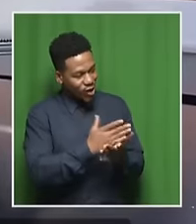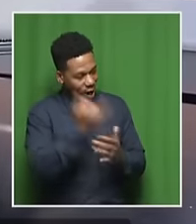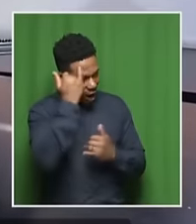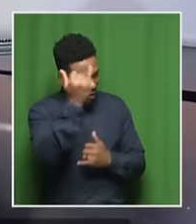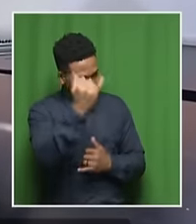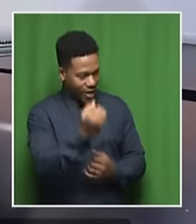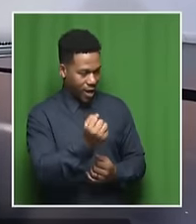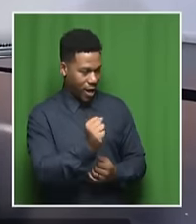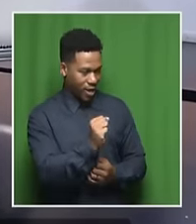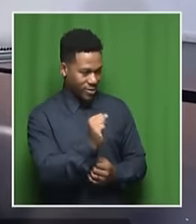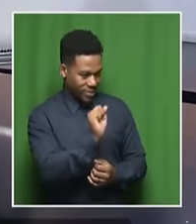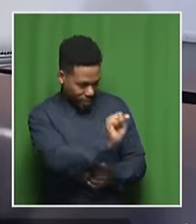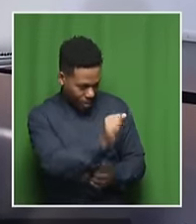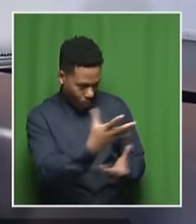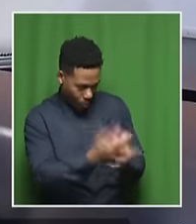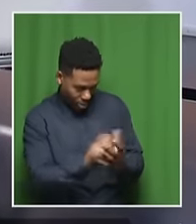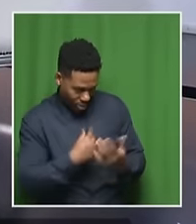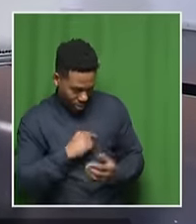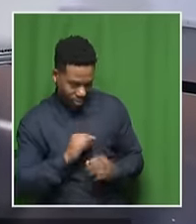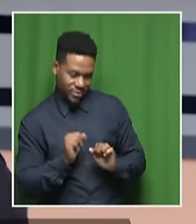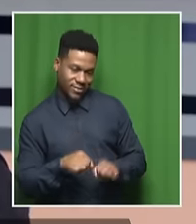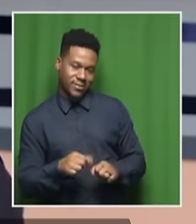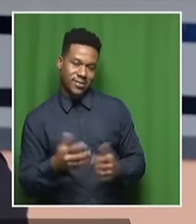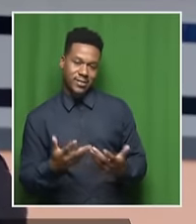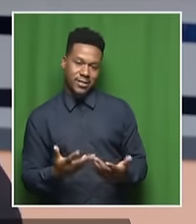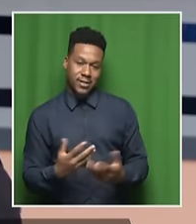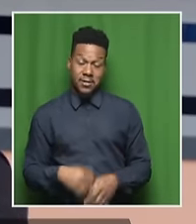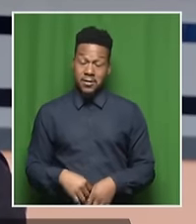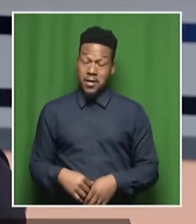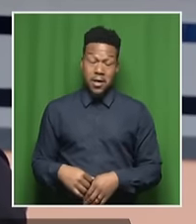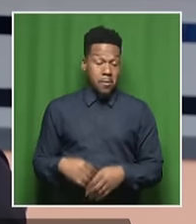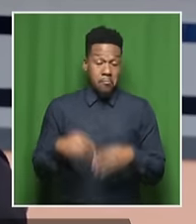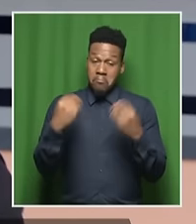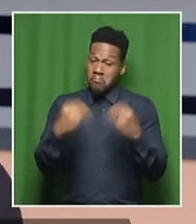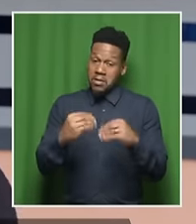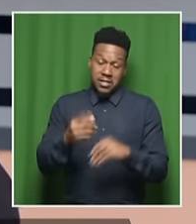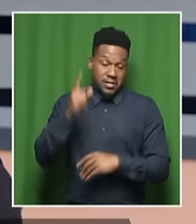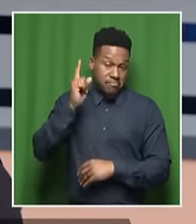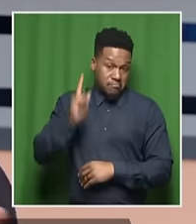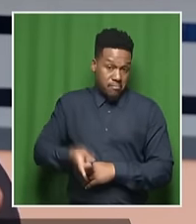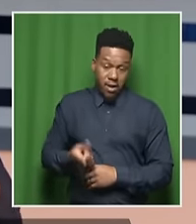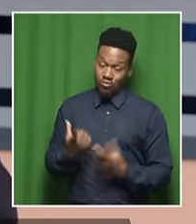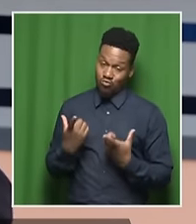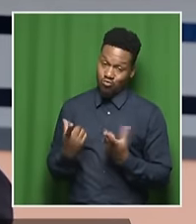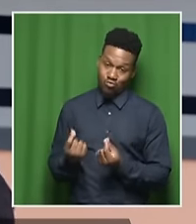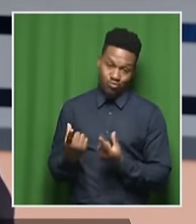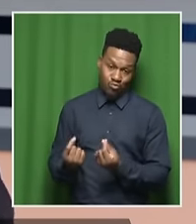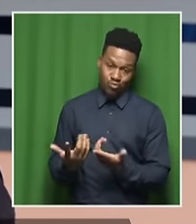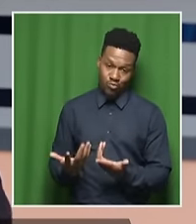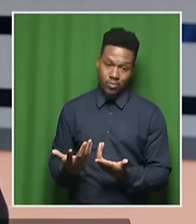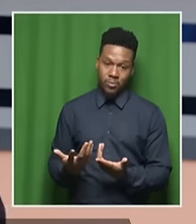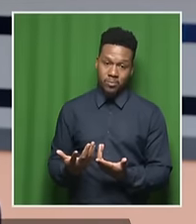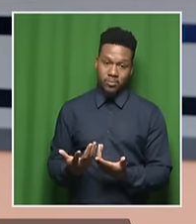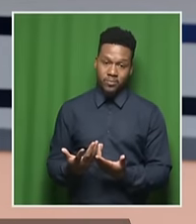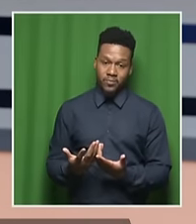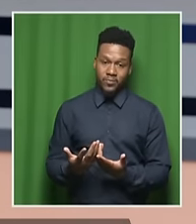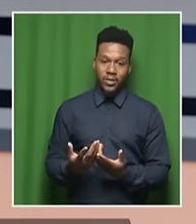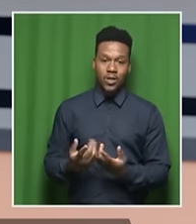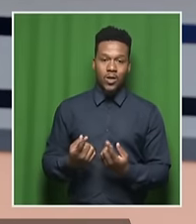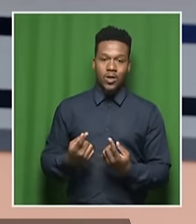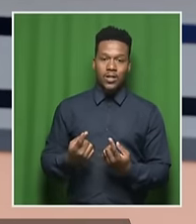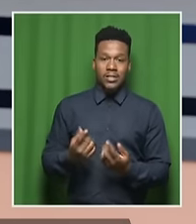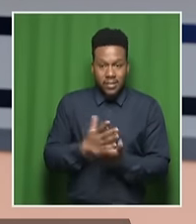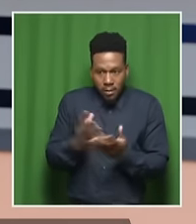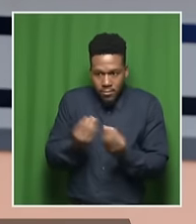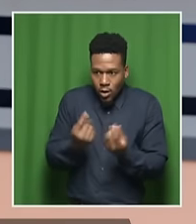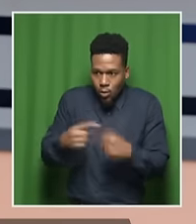certainly is something that we're hearing business have to do. It's not even a thing you should be thinking of. It's a